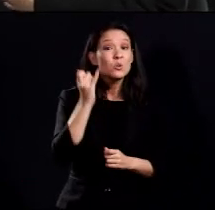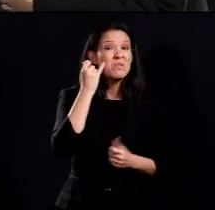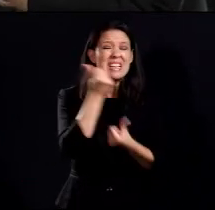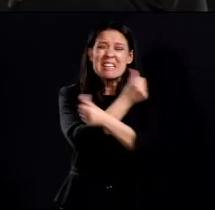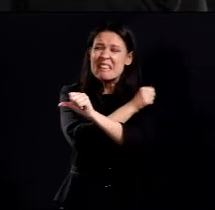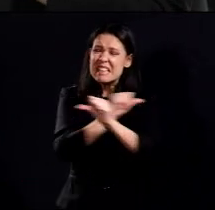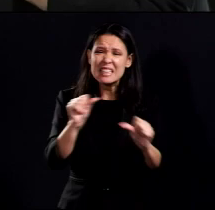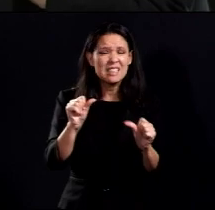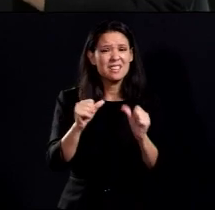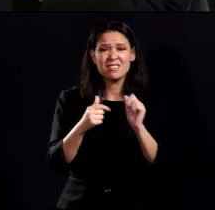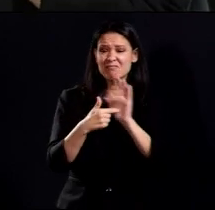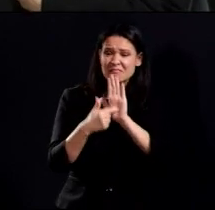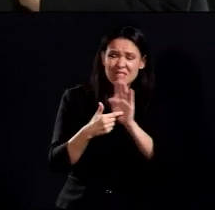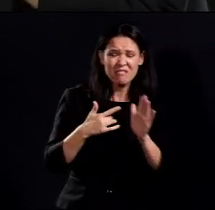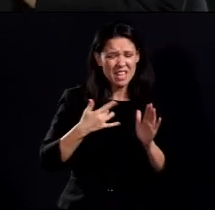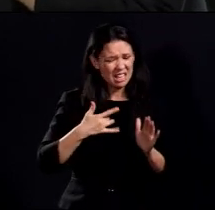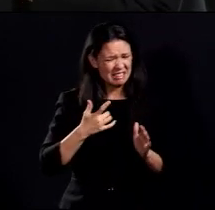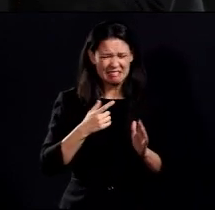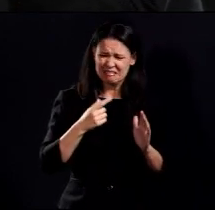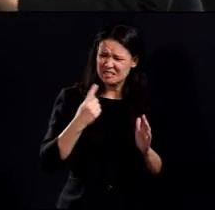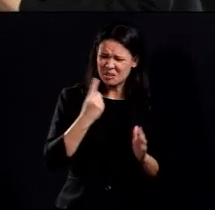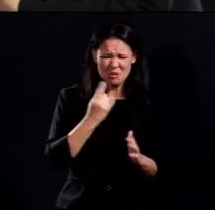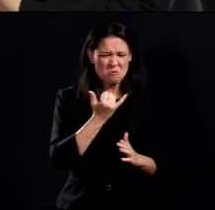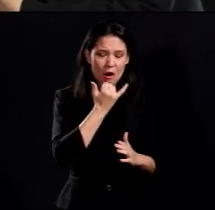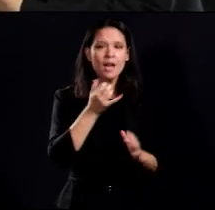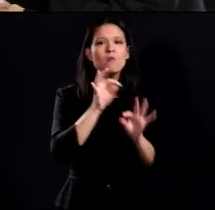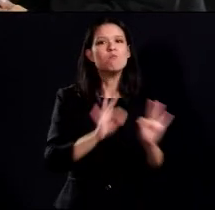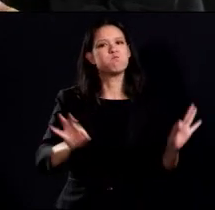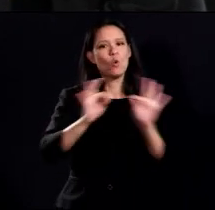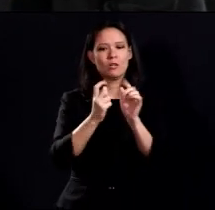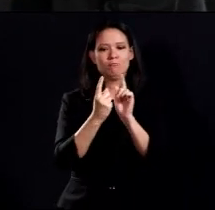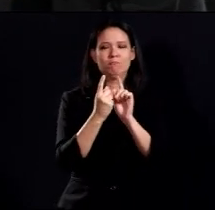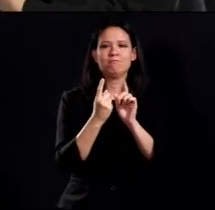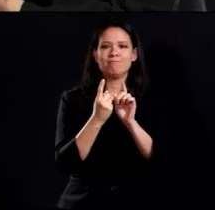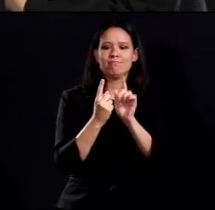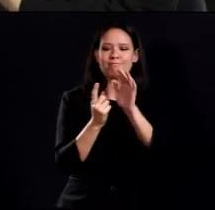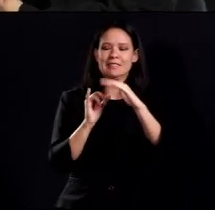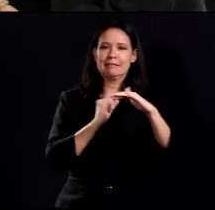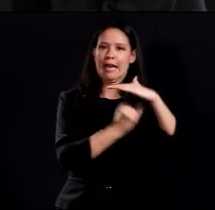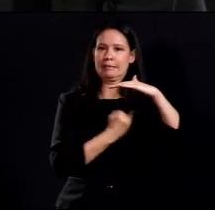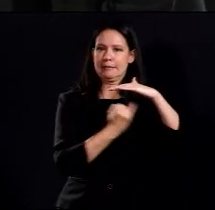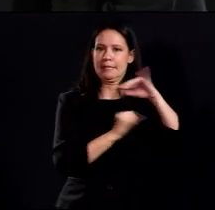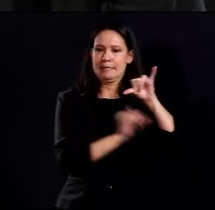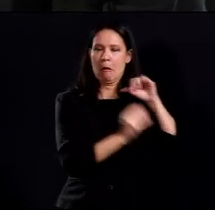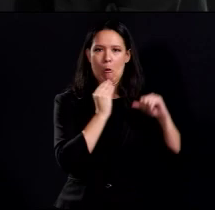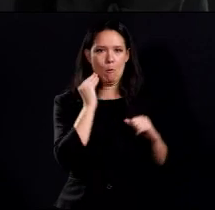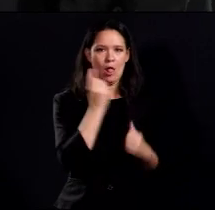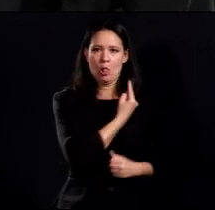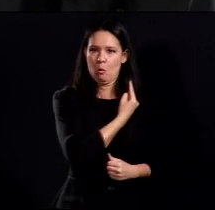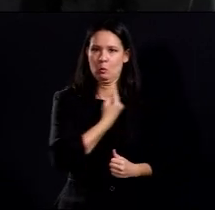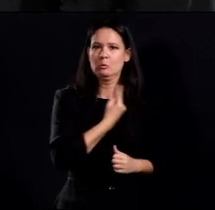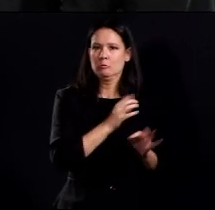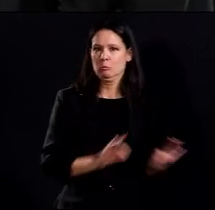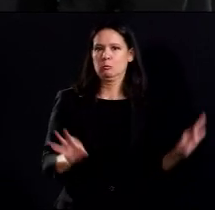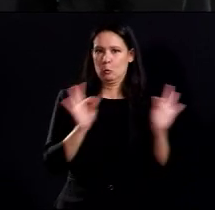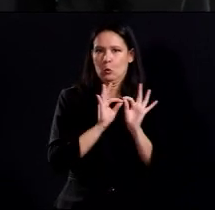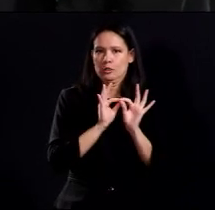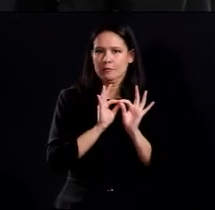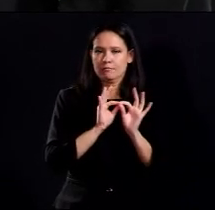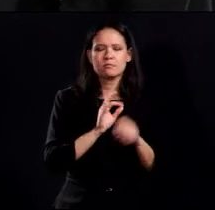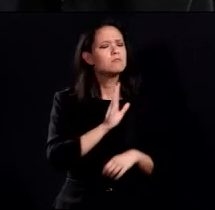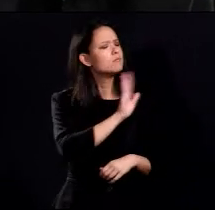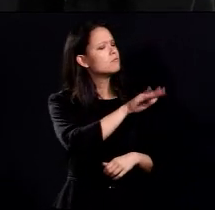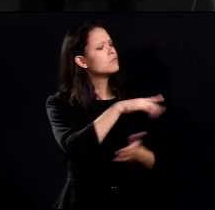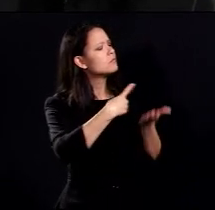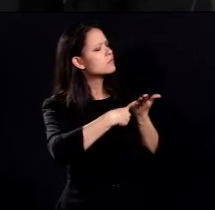and symptoms, to isolate and make sure that we're contacting our healthcare provider on what our next steps would be. And talk a little bit about the